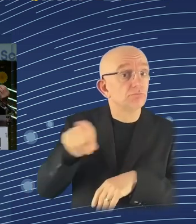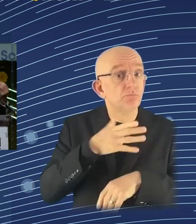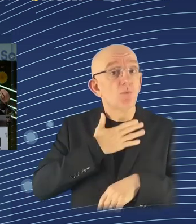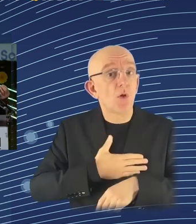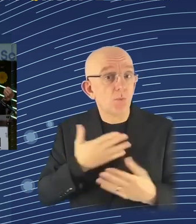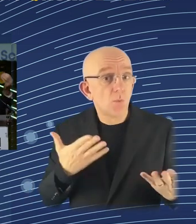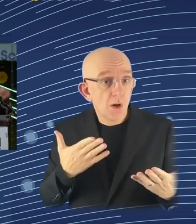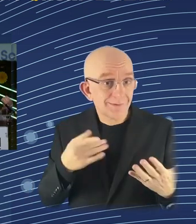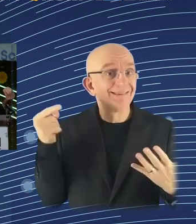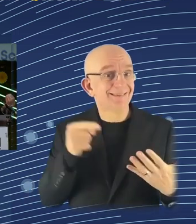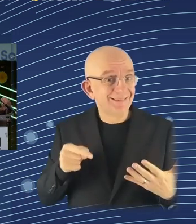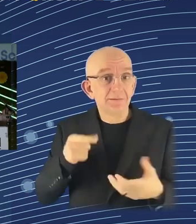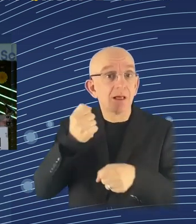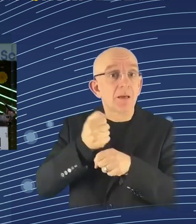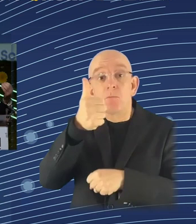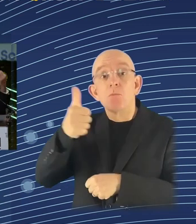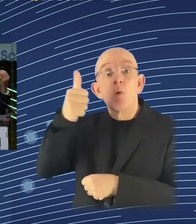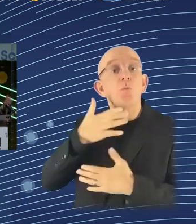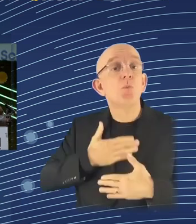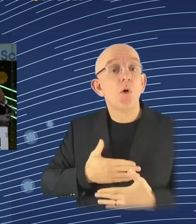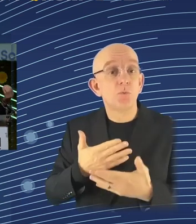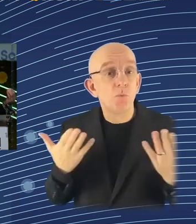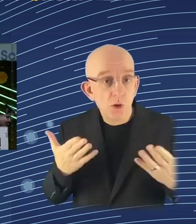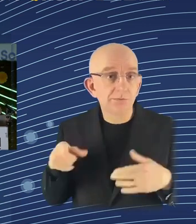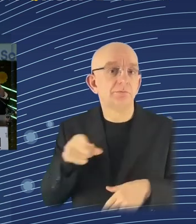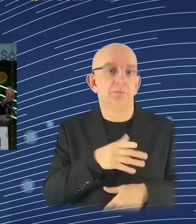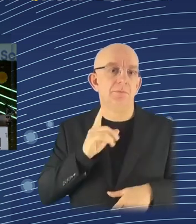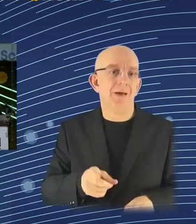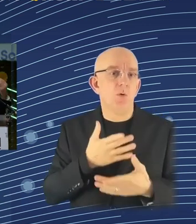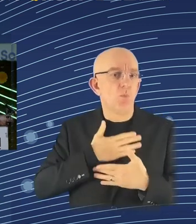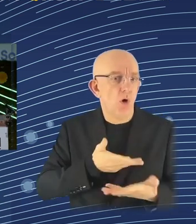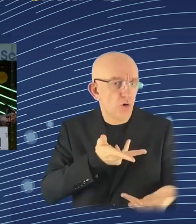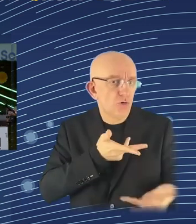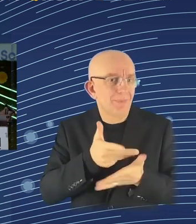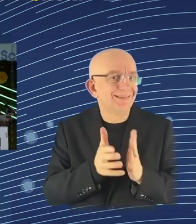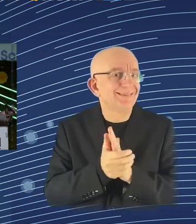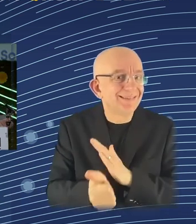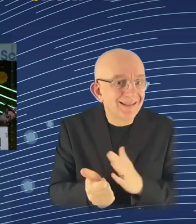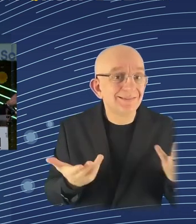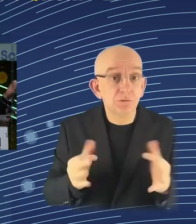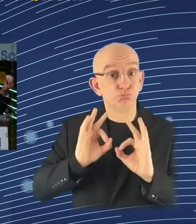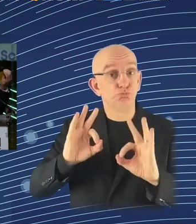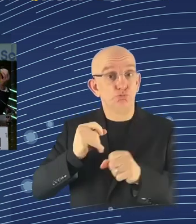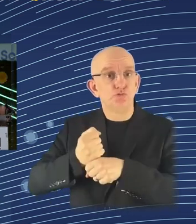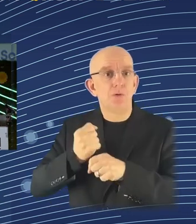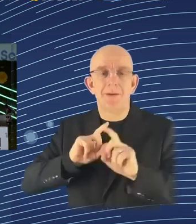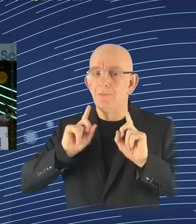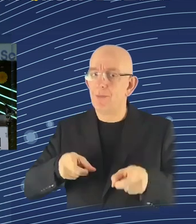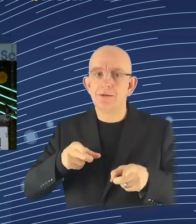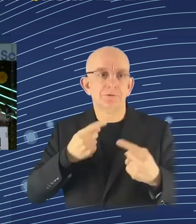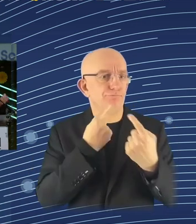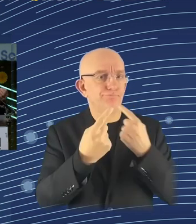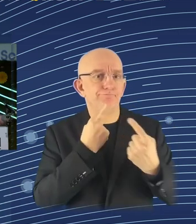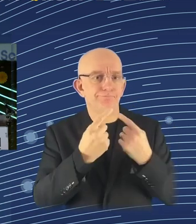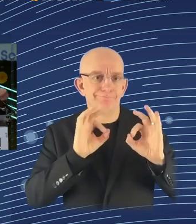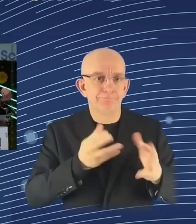good communication within the company. Reliability, self-discipline, creativity, critical thinking, leadership, managing people,